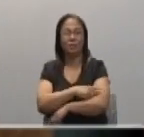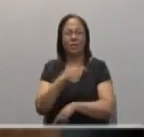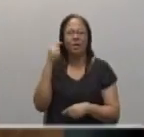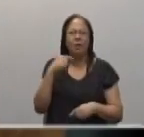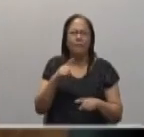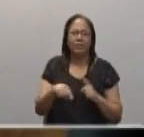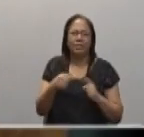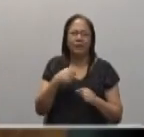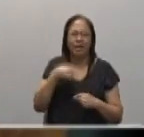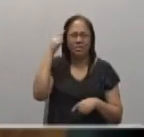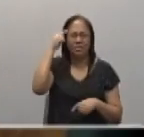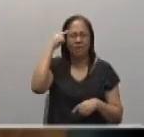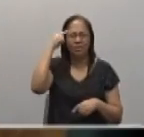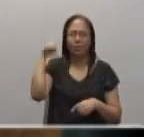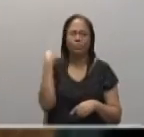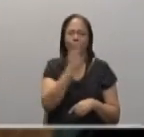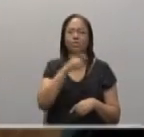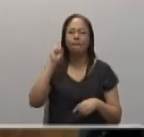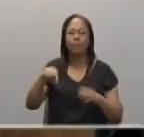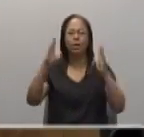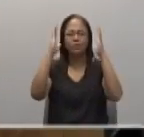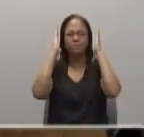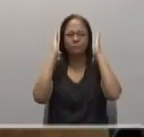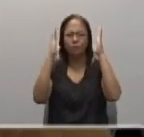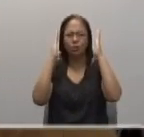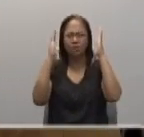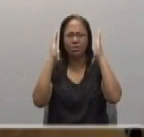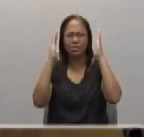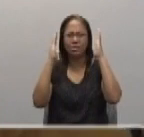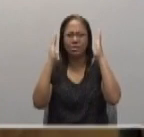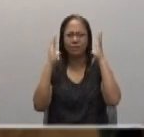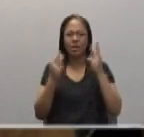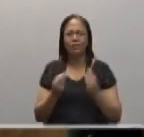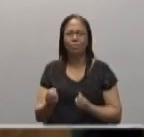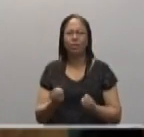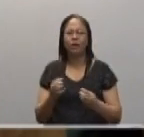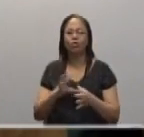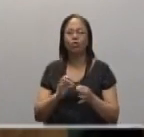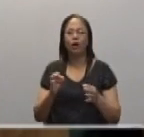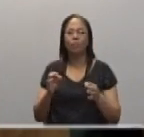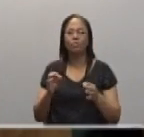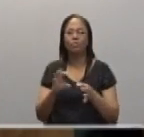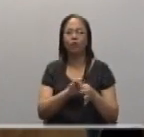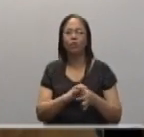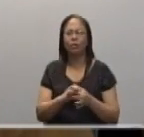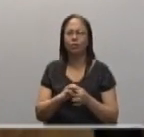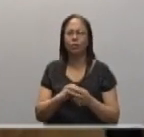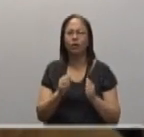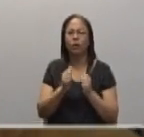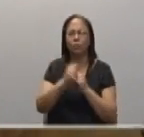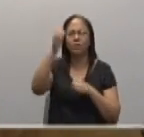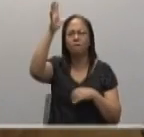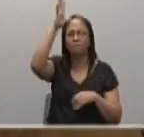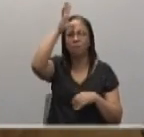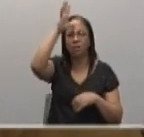we have to focus on this ministry of reconciliation that fathers can really do